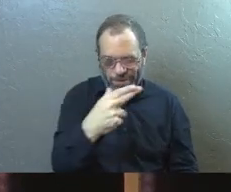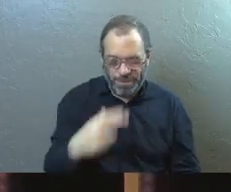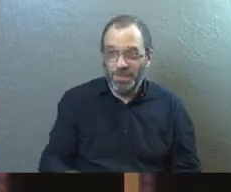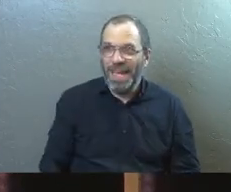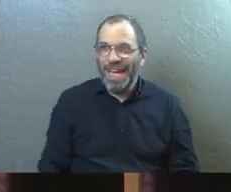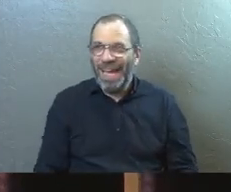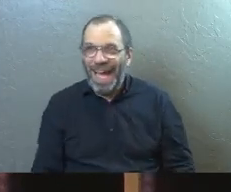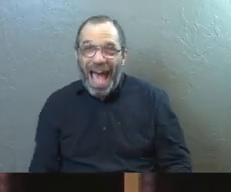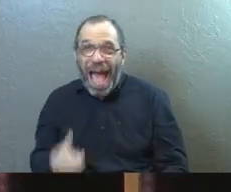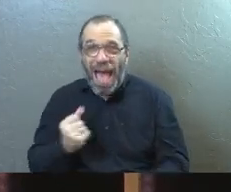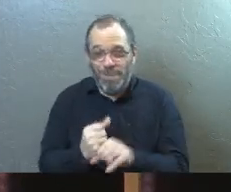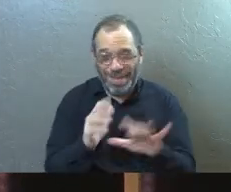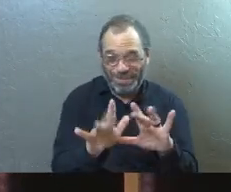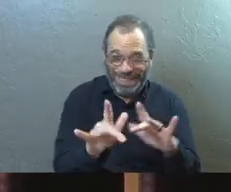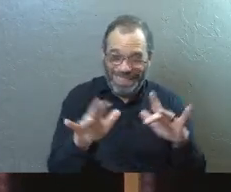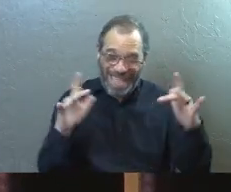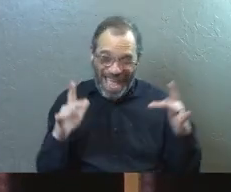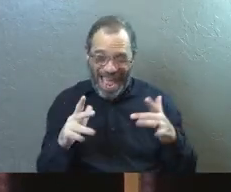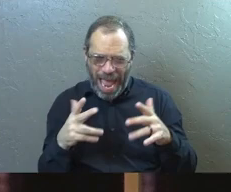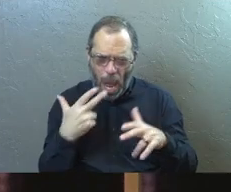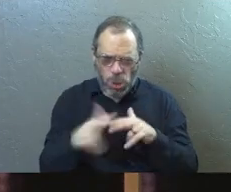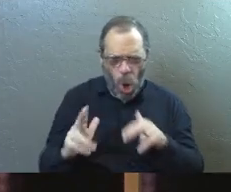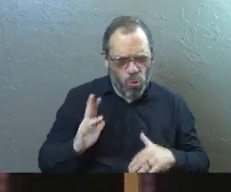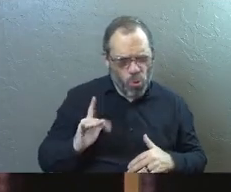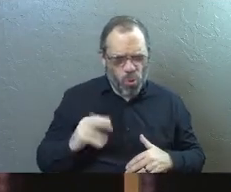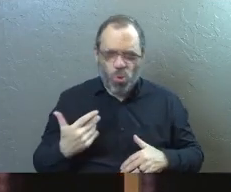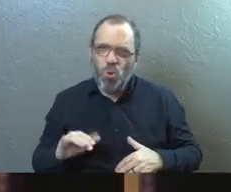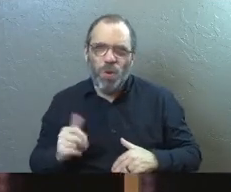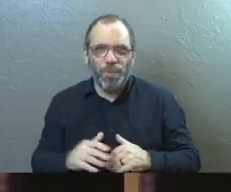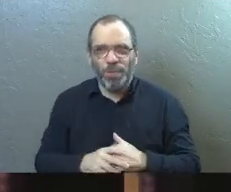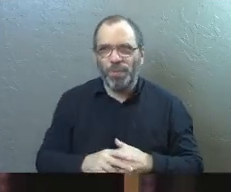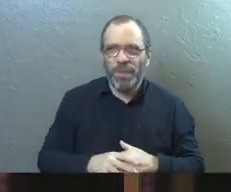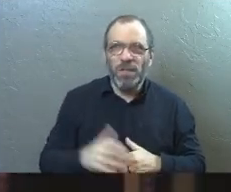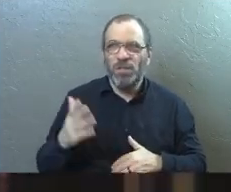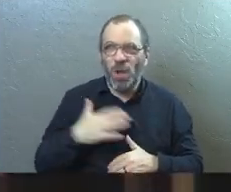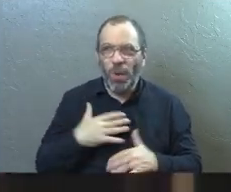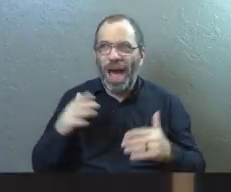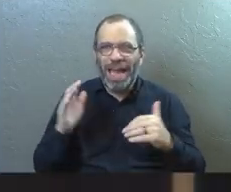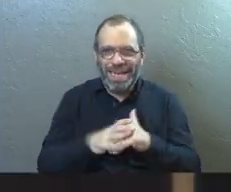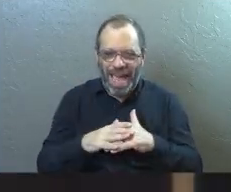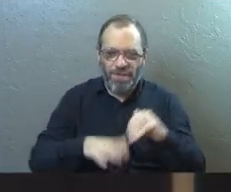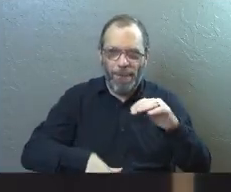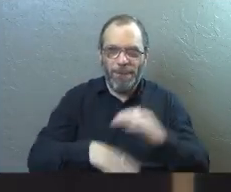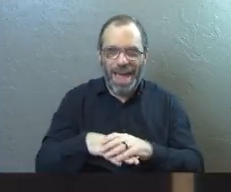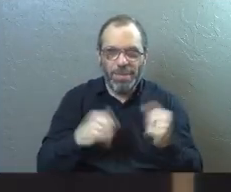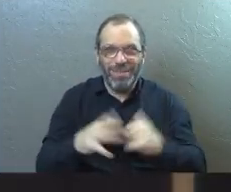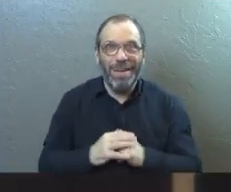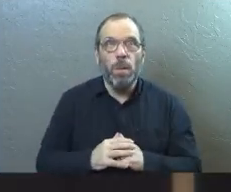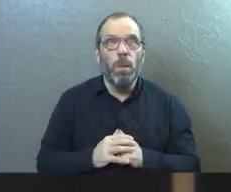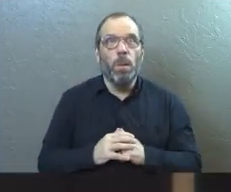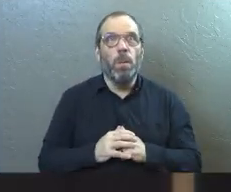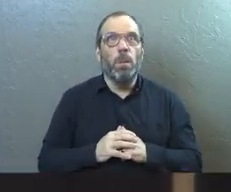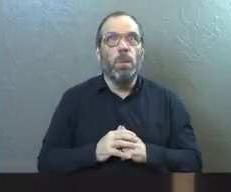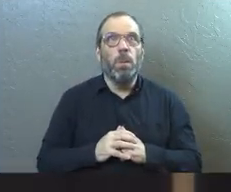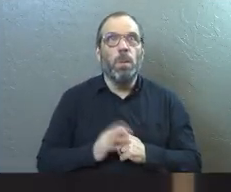I tried to make them as shiny and sharp looking as possible. So I could get maximum fear out of you.